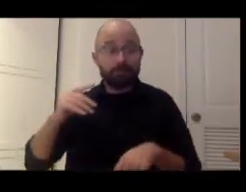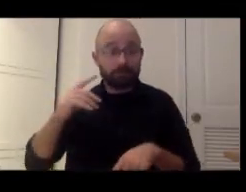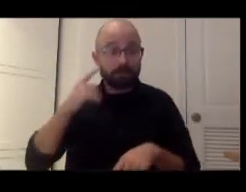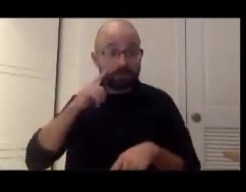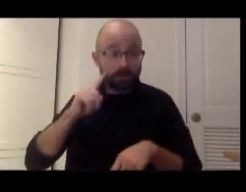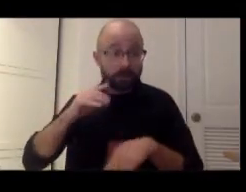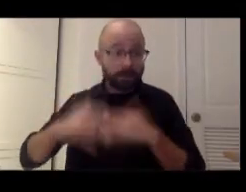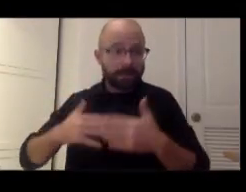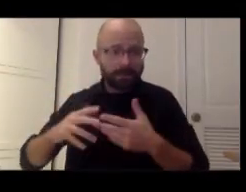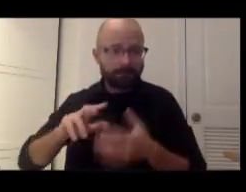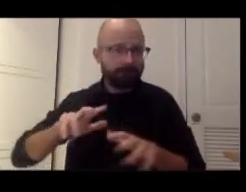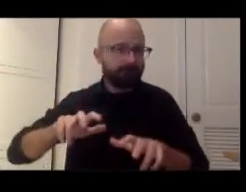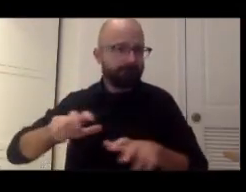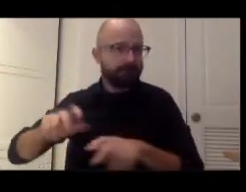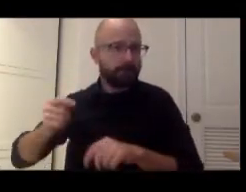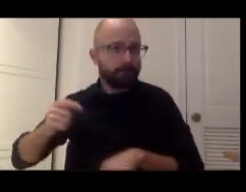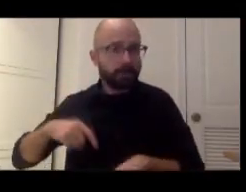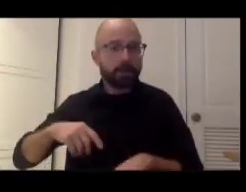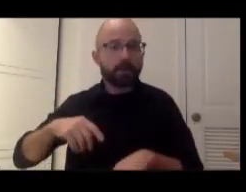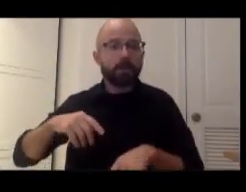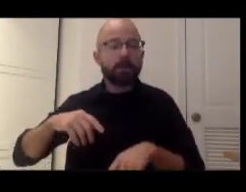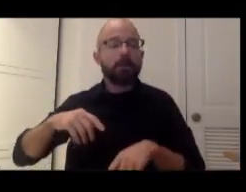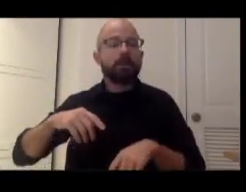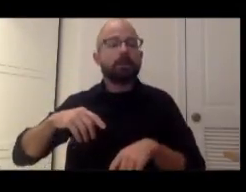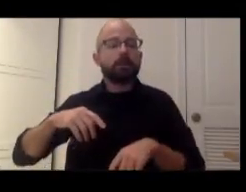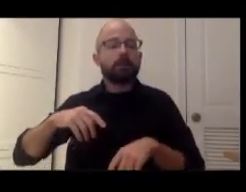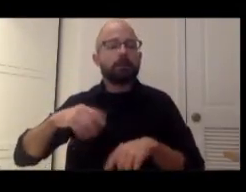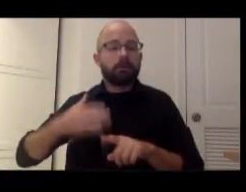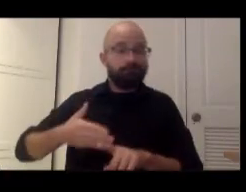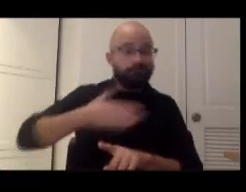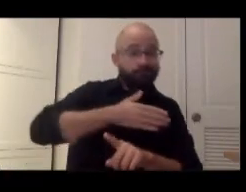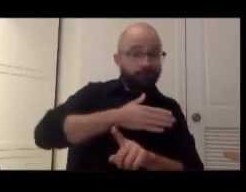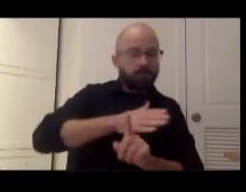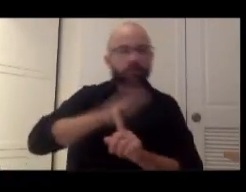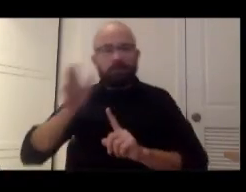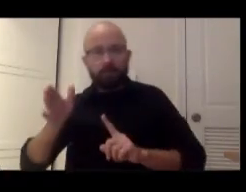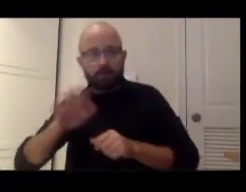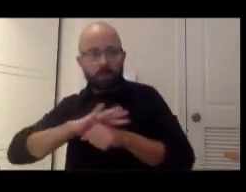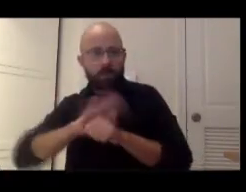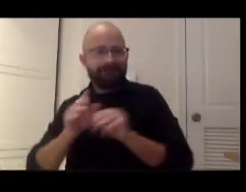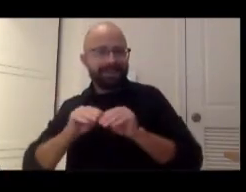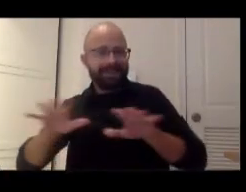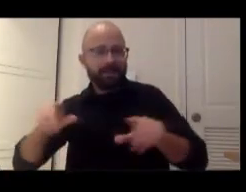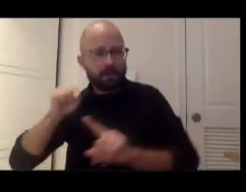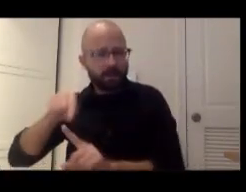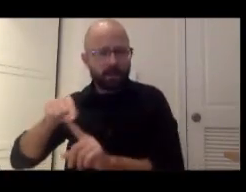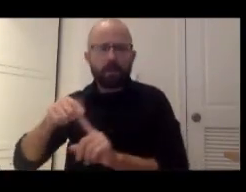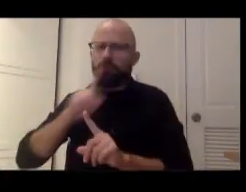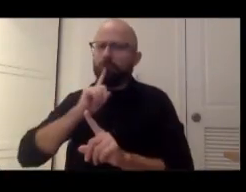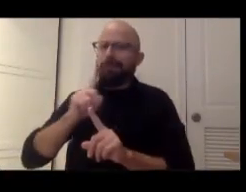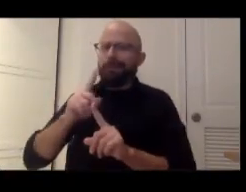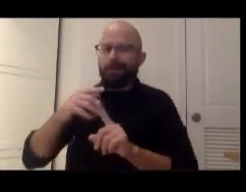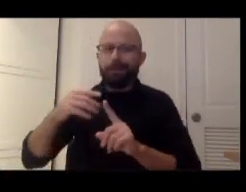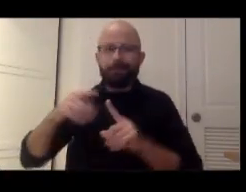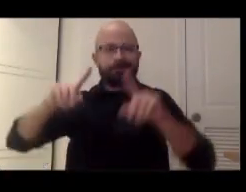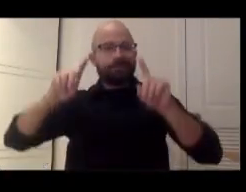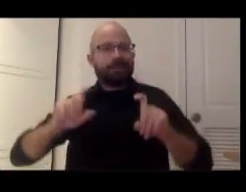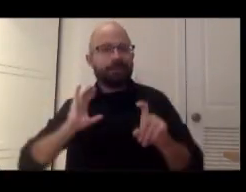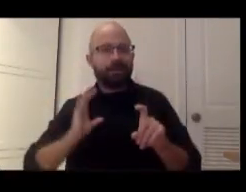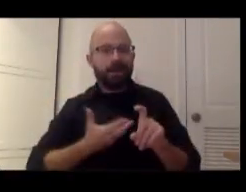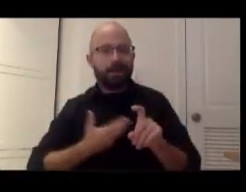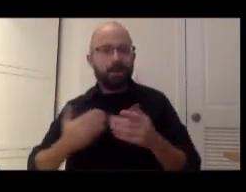before time. So, it's been an incredible test of our new mission, which was